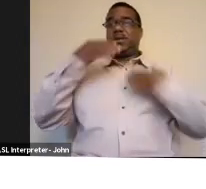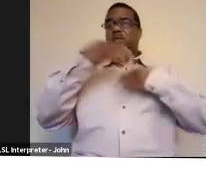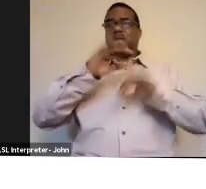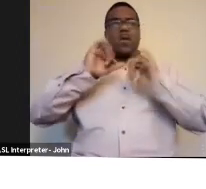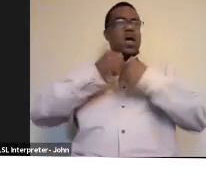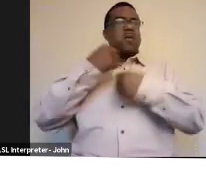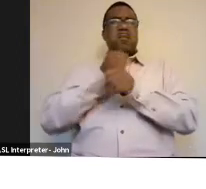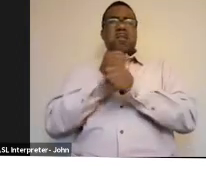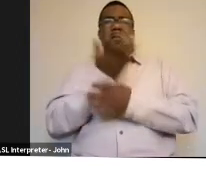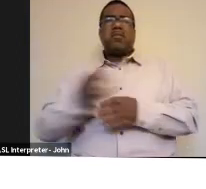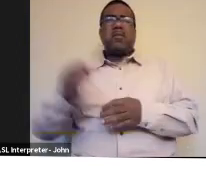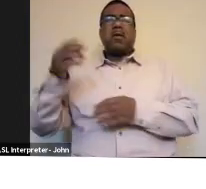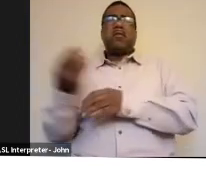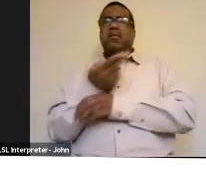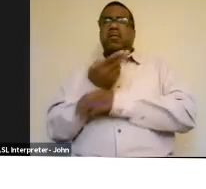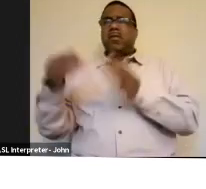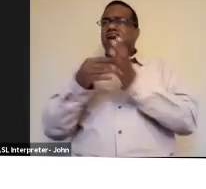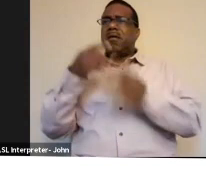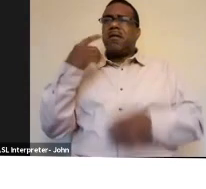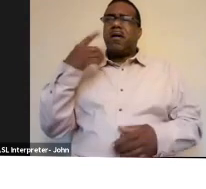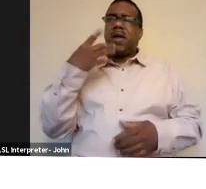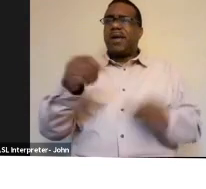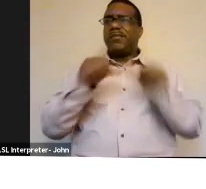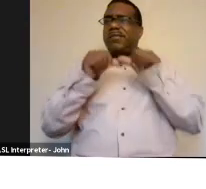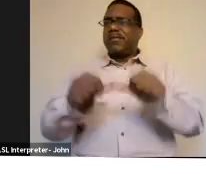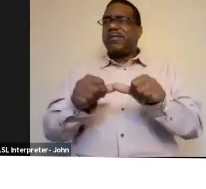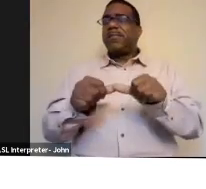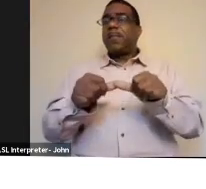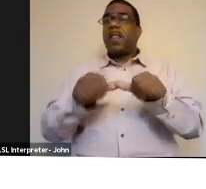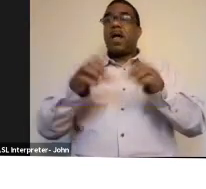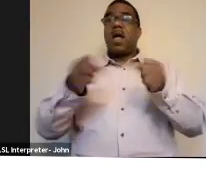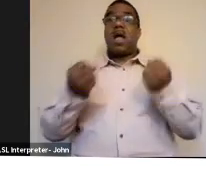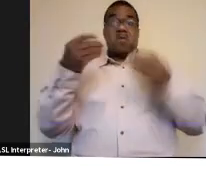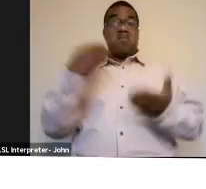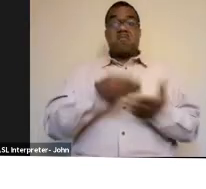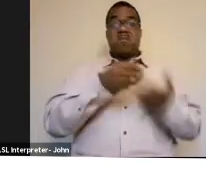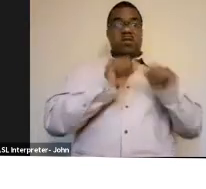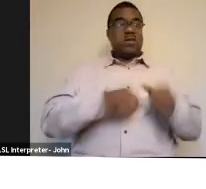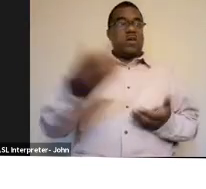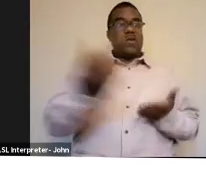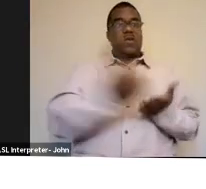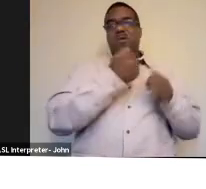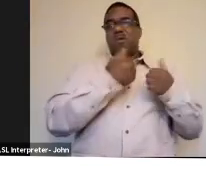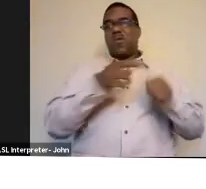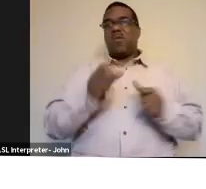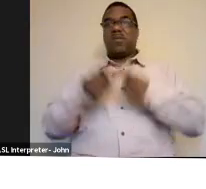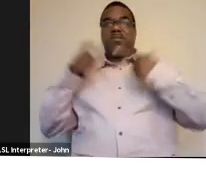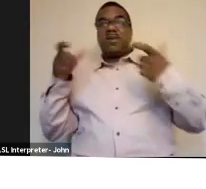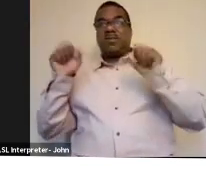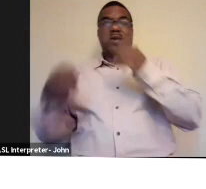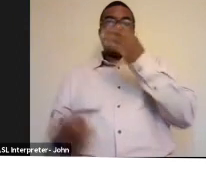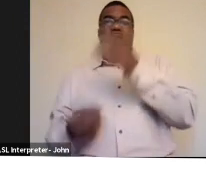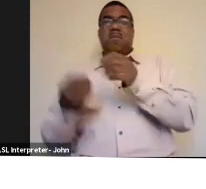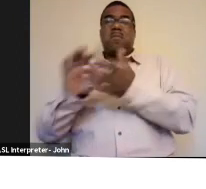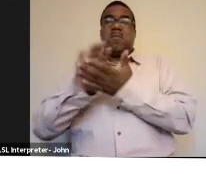regenerative and soil and regenerative and sustainable, it's not about how much money we can make or how big we can grow the company.